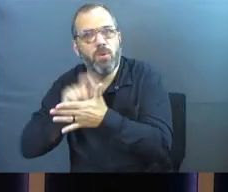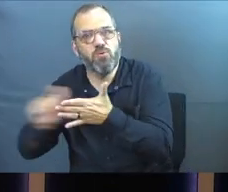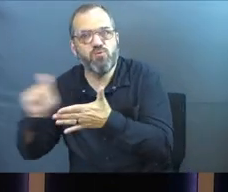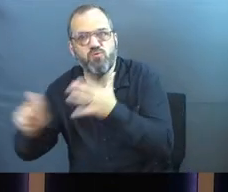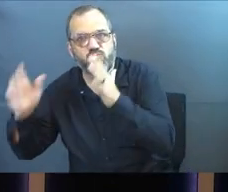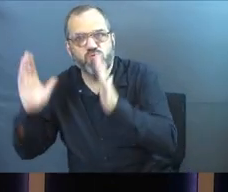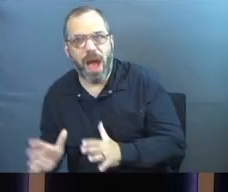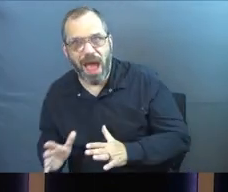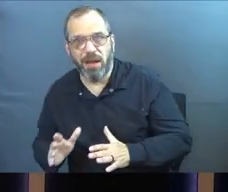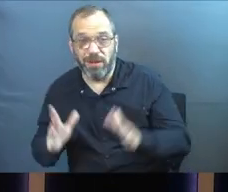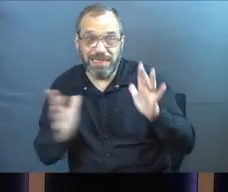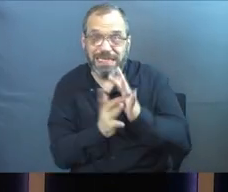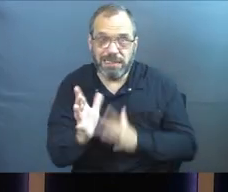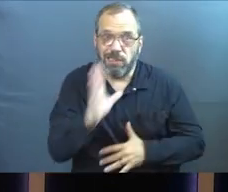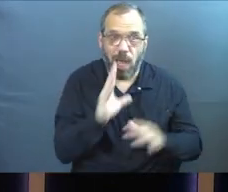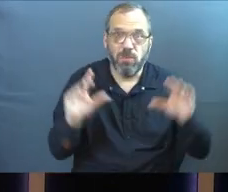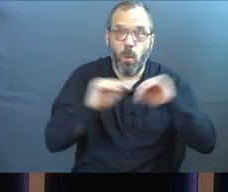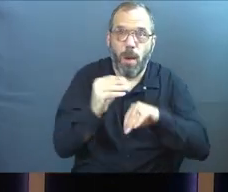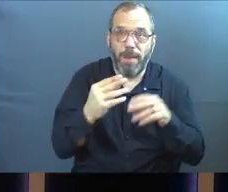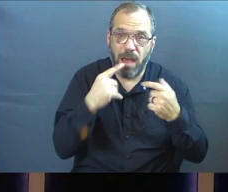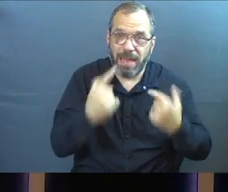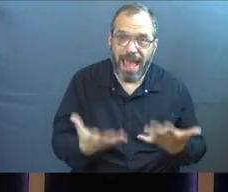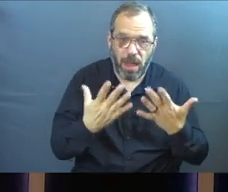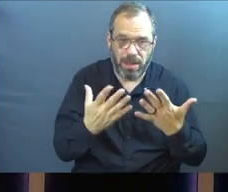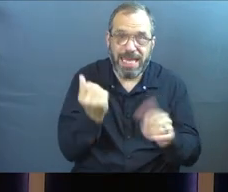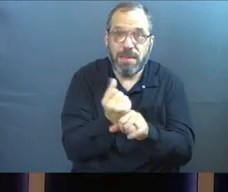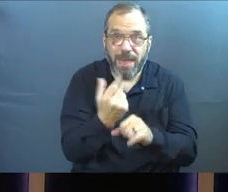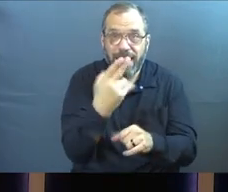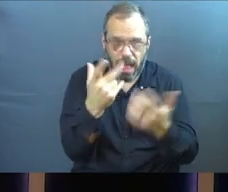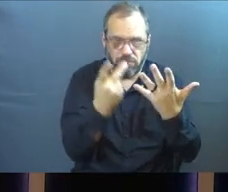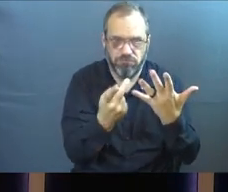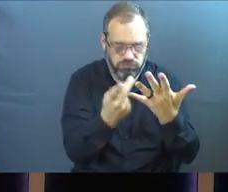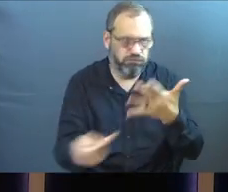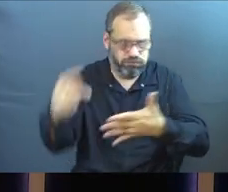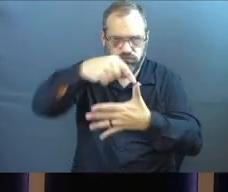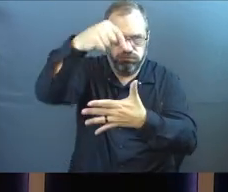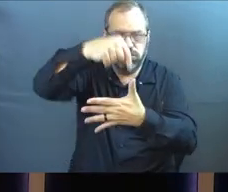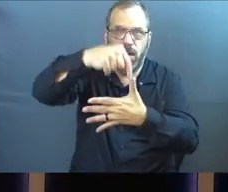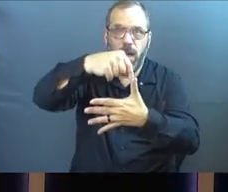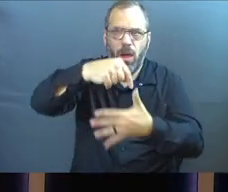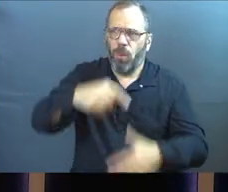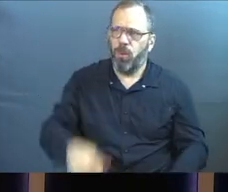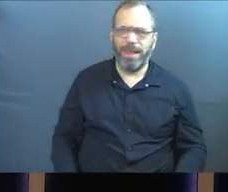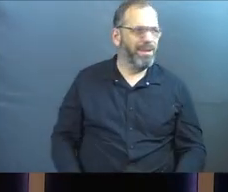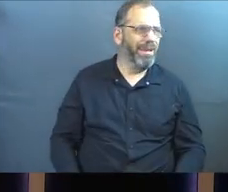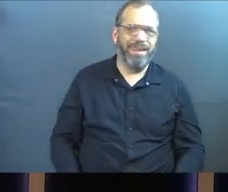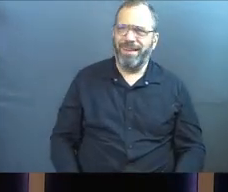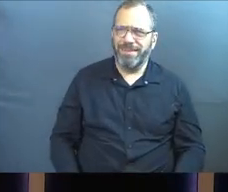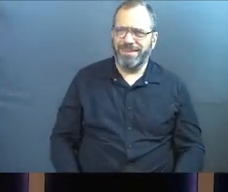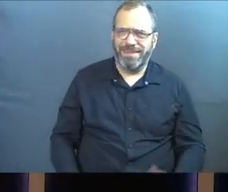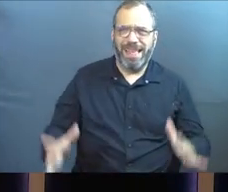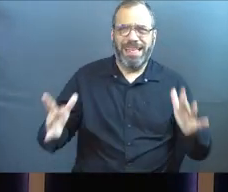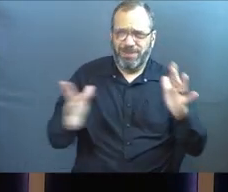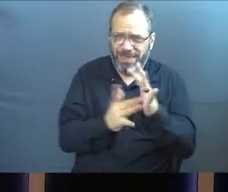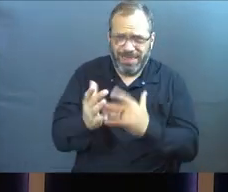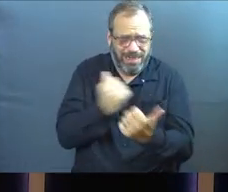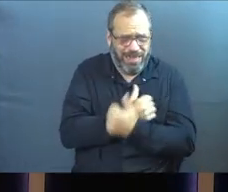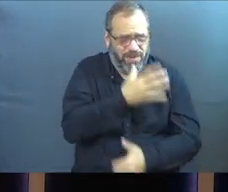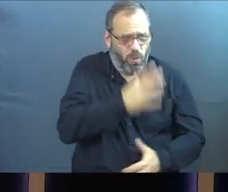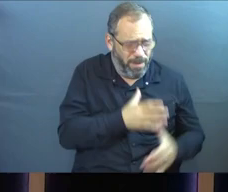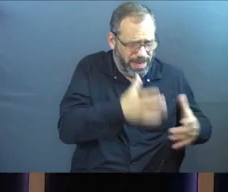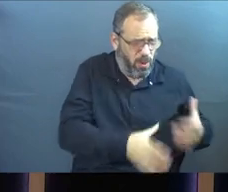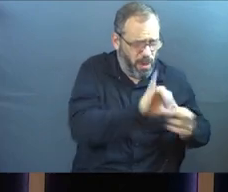It's described by him. He prioritized it. Like the guy, the guy who loved the woman at the well, the